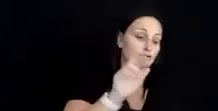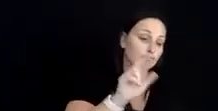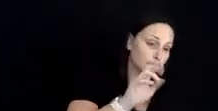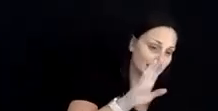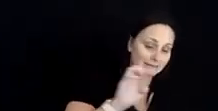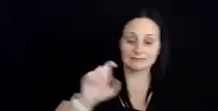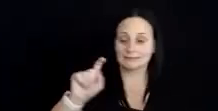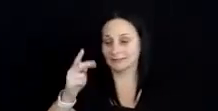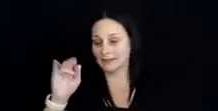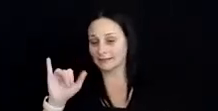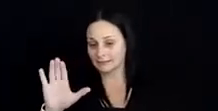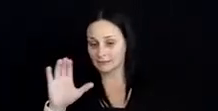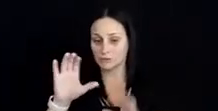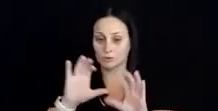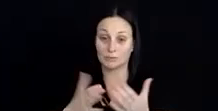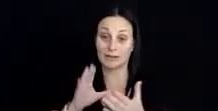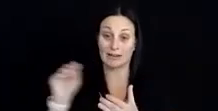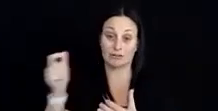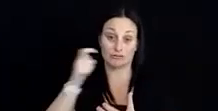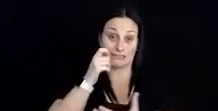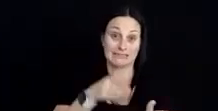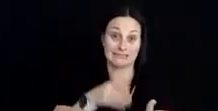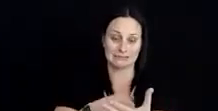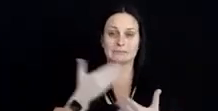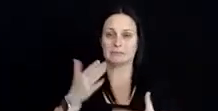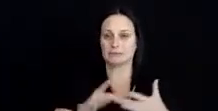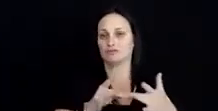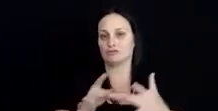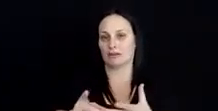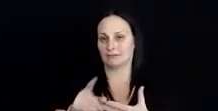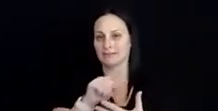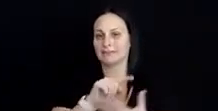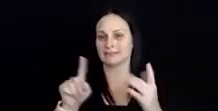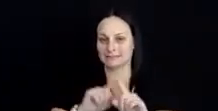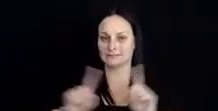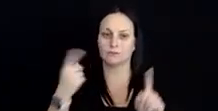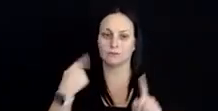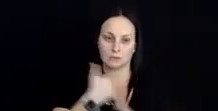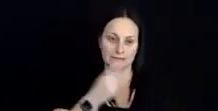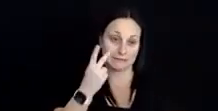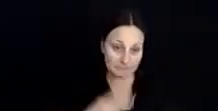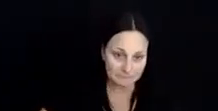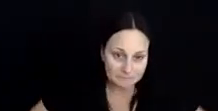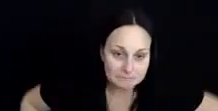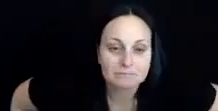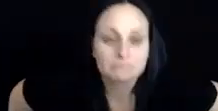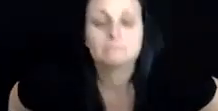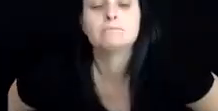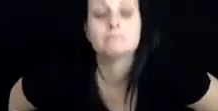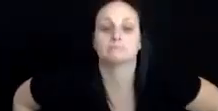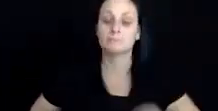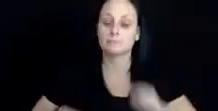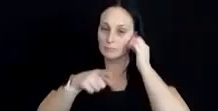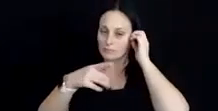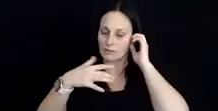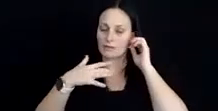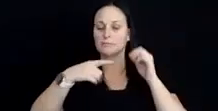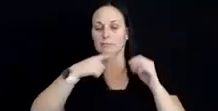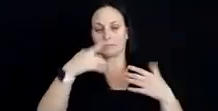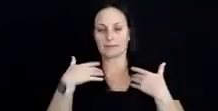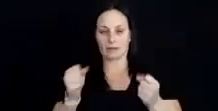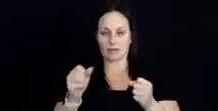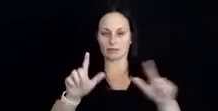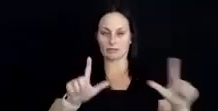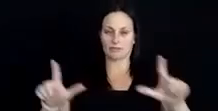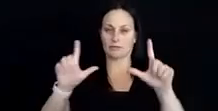and the racism that might be driving those differences that we see. So here's a public health framework that is quite